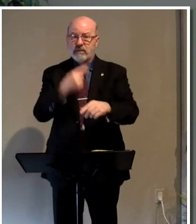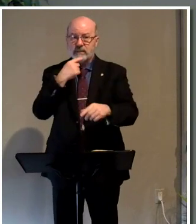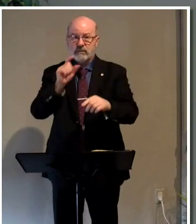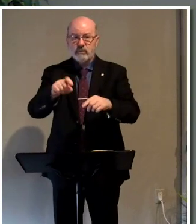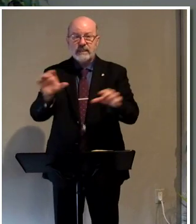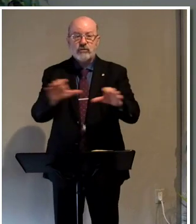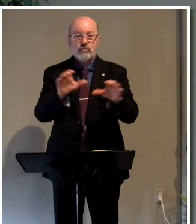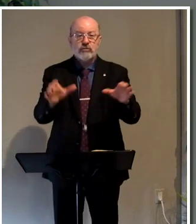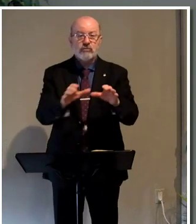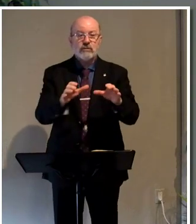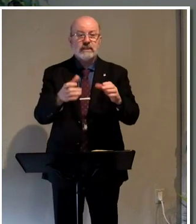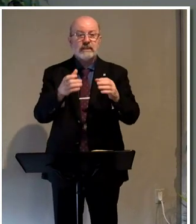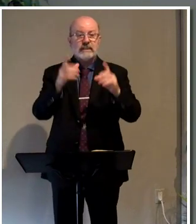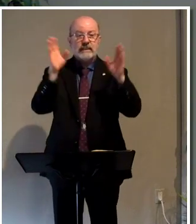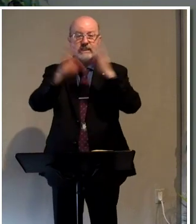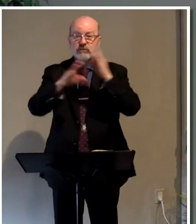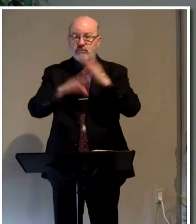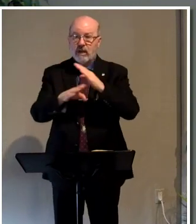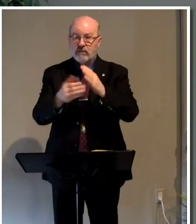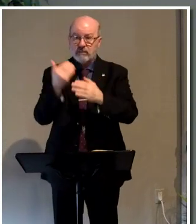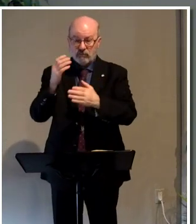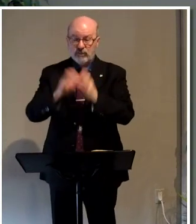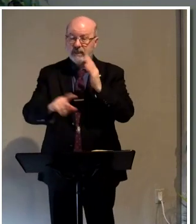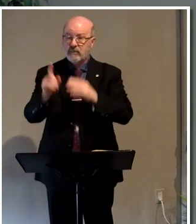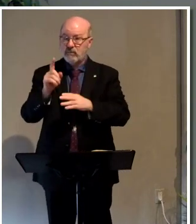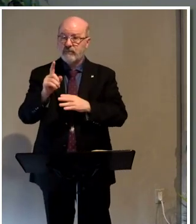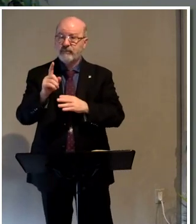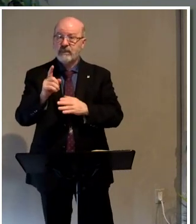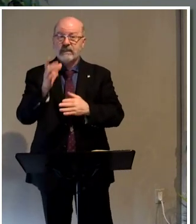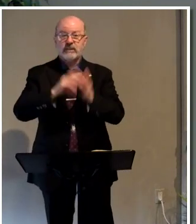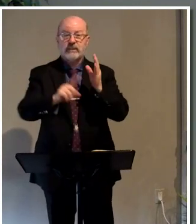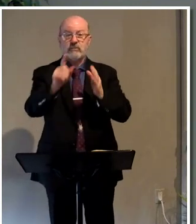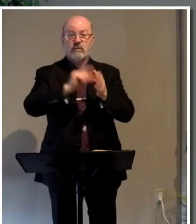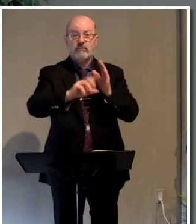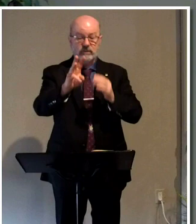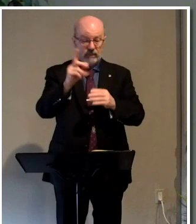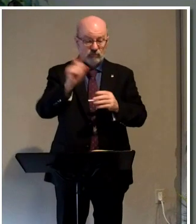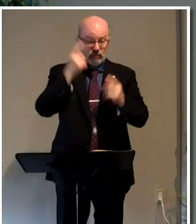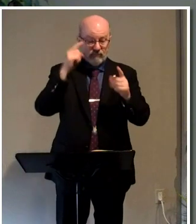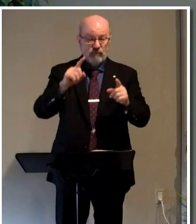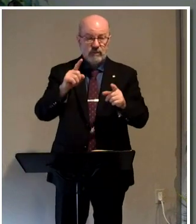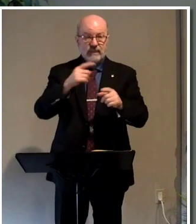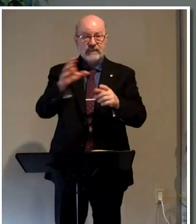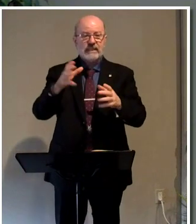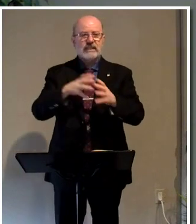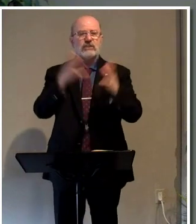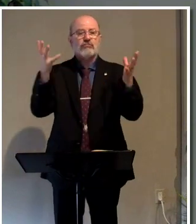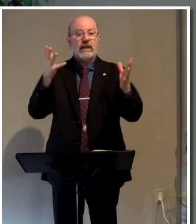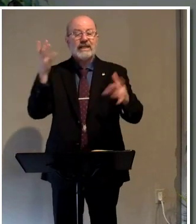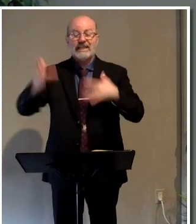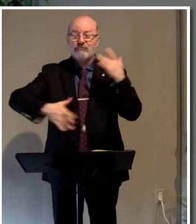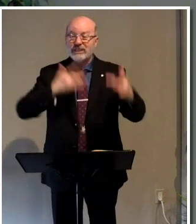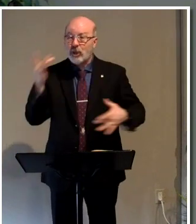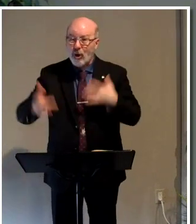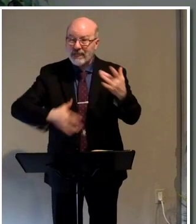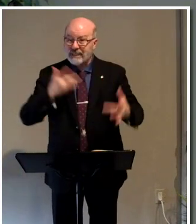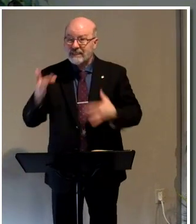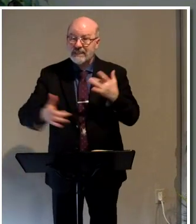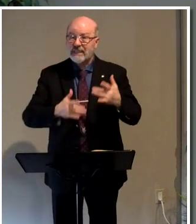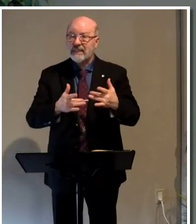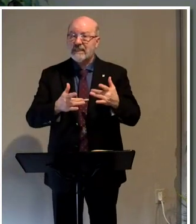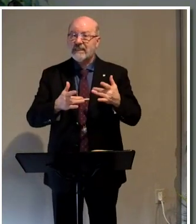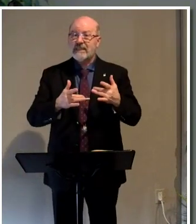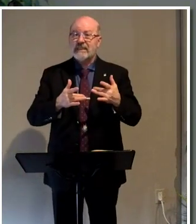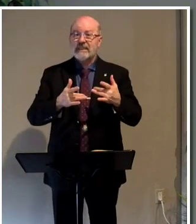do in trials earlier in chapter one. Chapter one, verse six, where wherein ye greatly rejoice. That's what